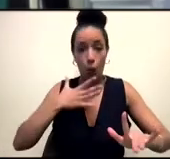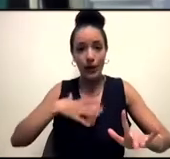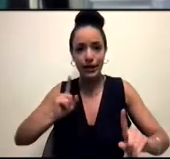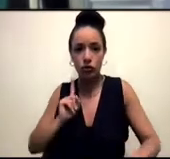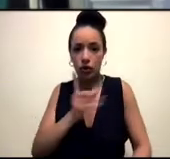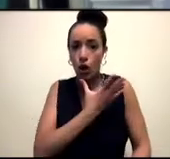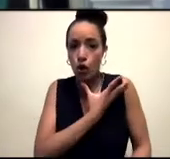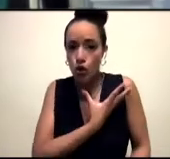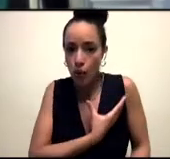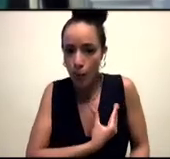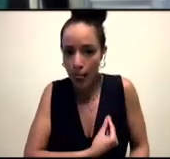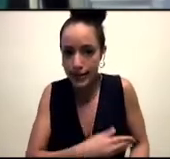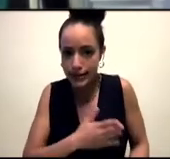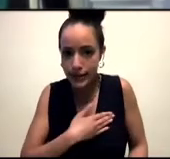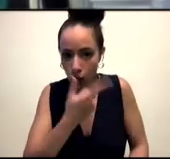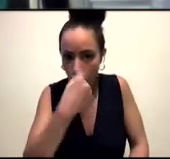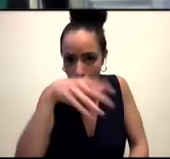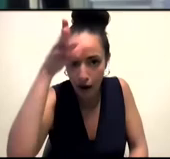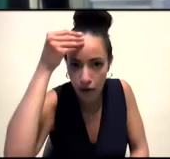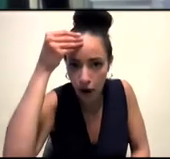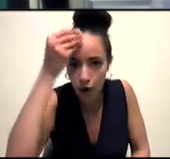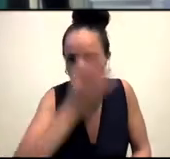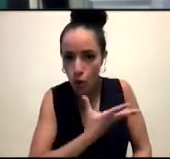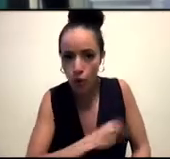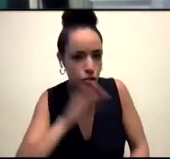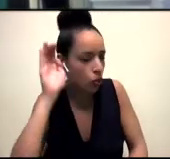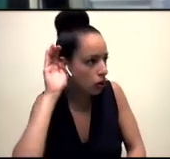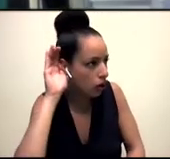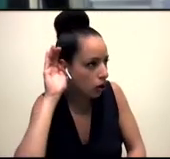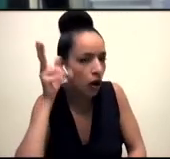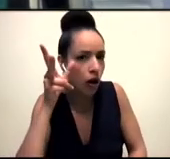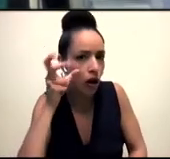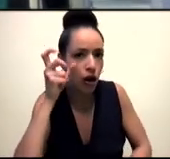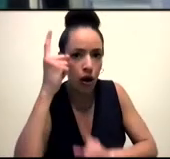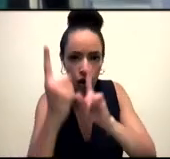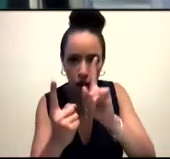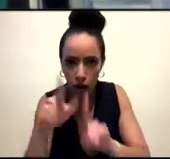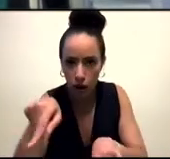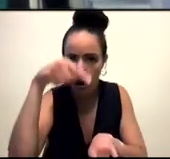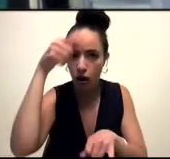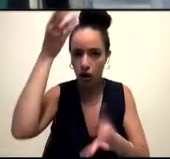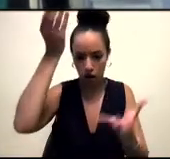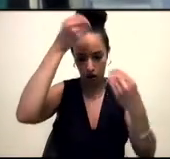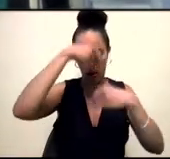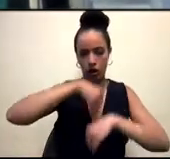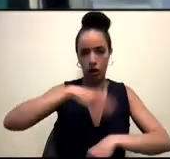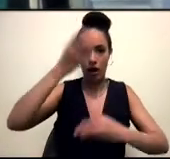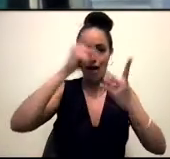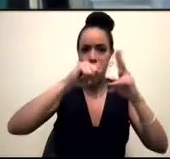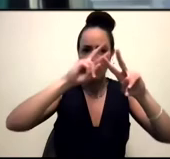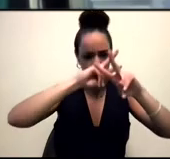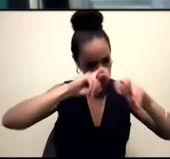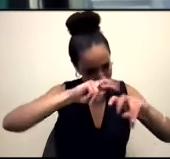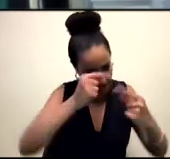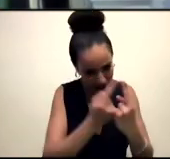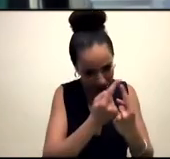the humility to listen to each other, the knowledge that we only know, even if we study these things, we'll only know like a microscope of some of this stuff.